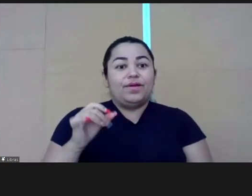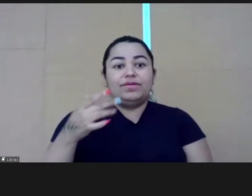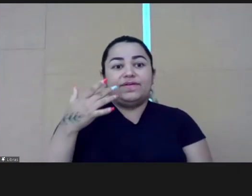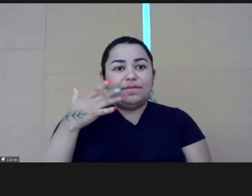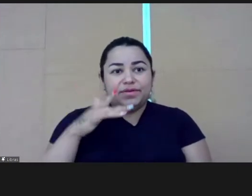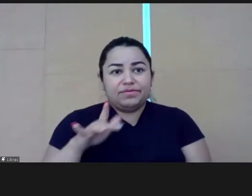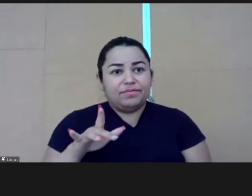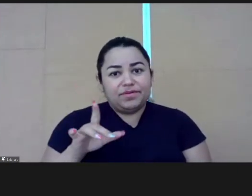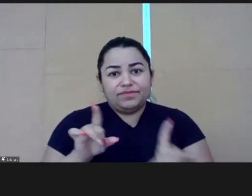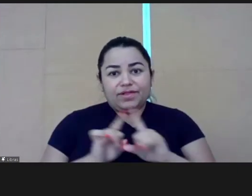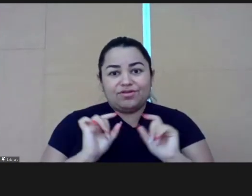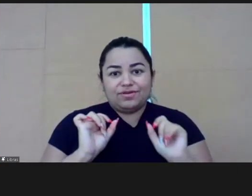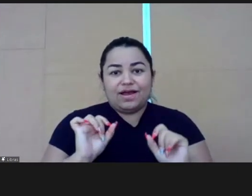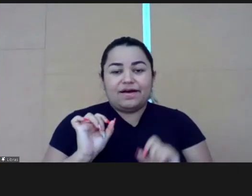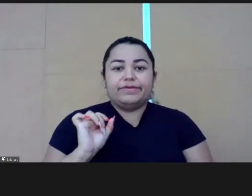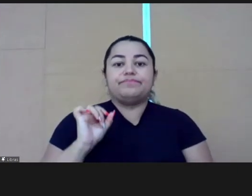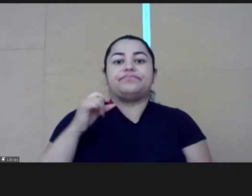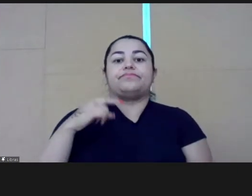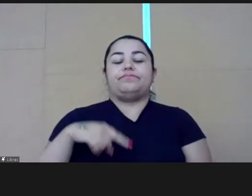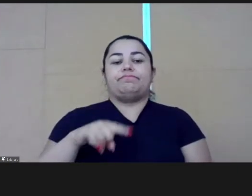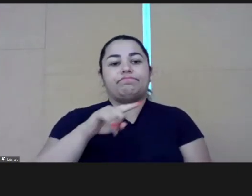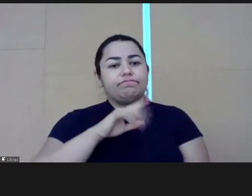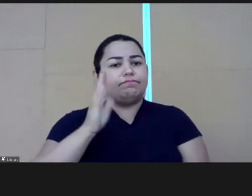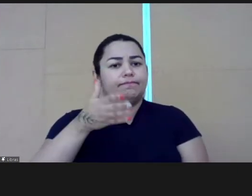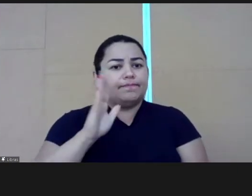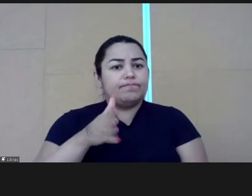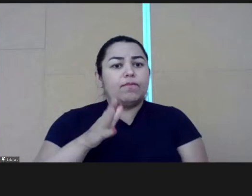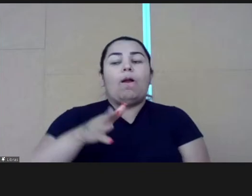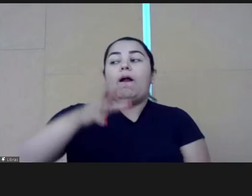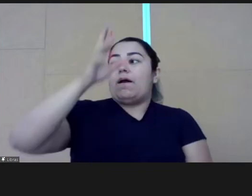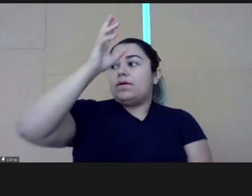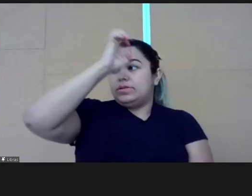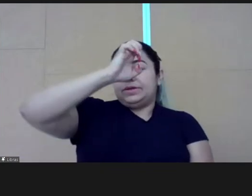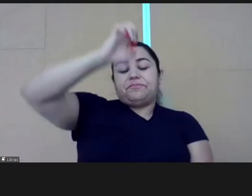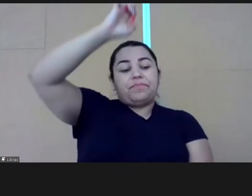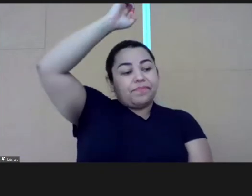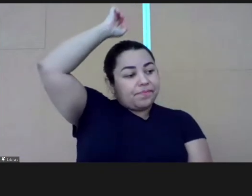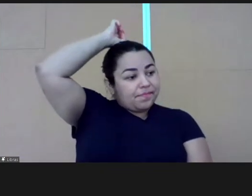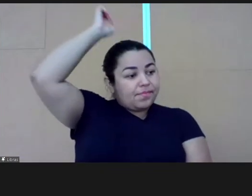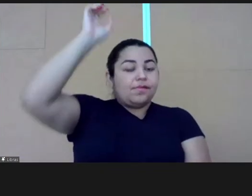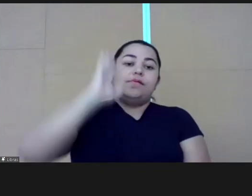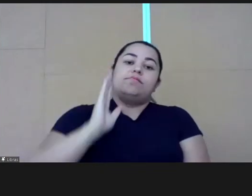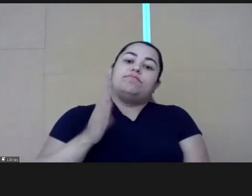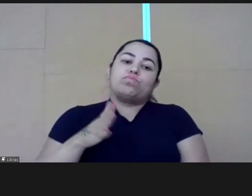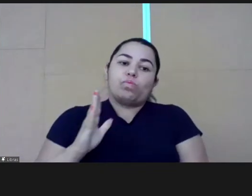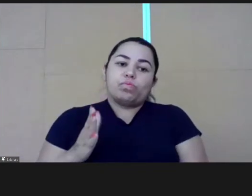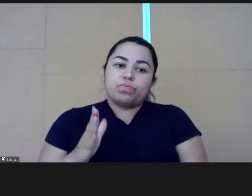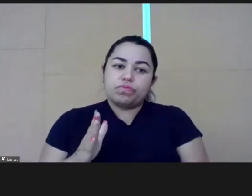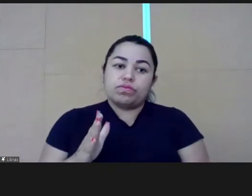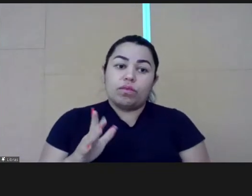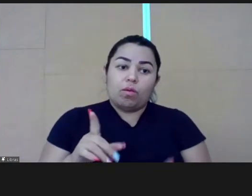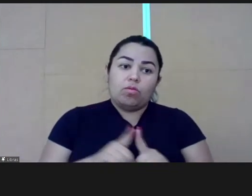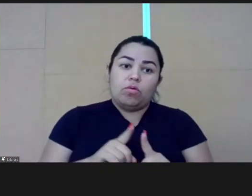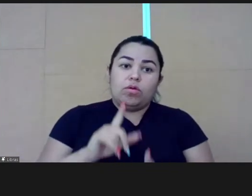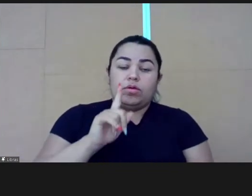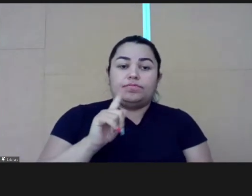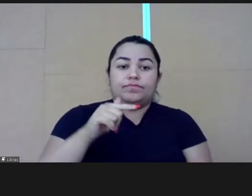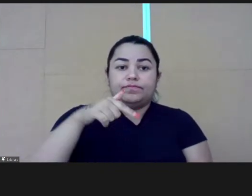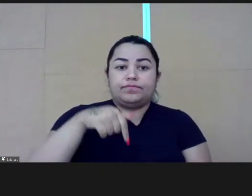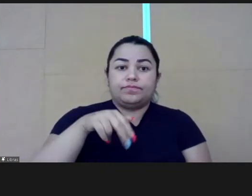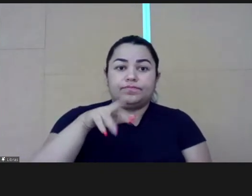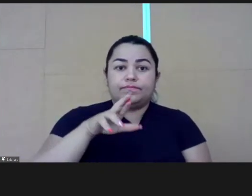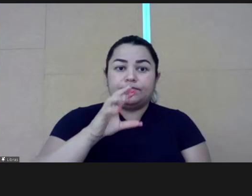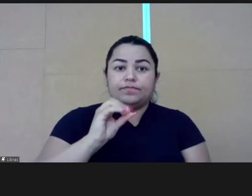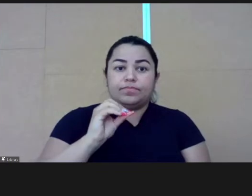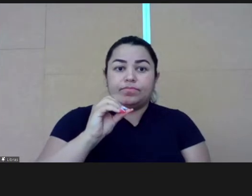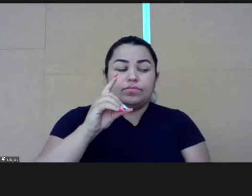Thank you very much. will come out next week and will be available in the radio on the app with the story and you can log